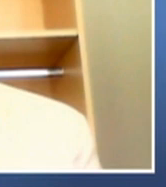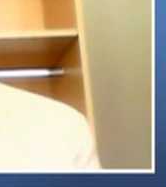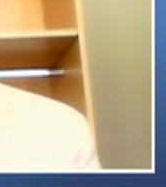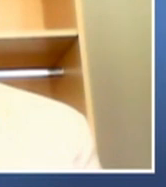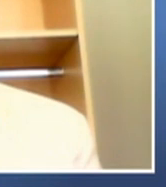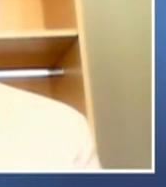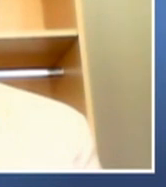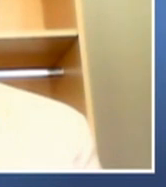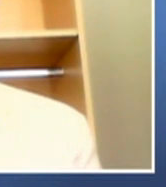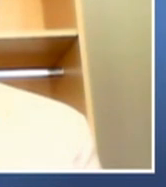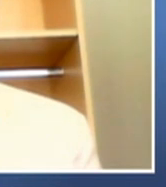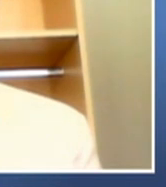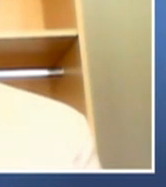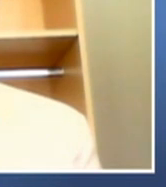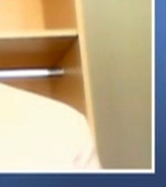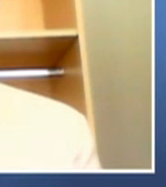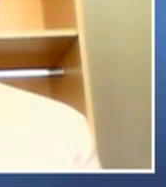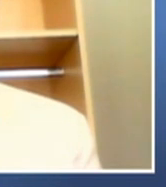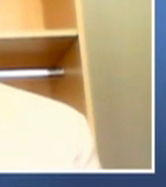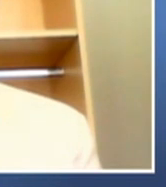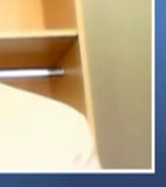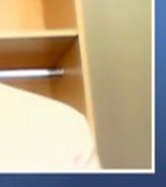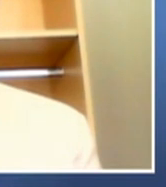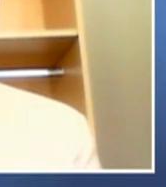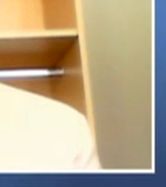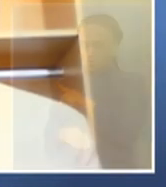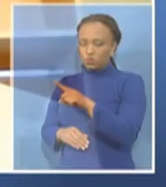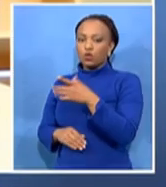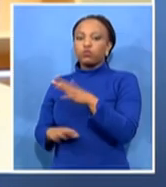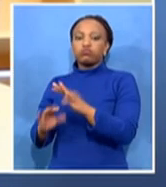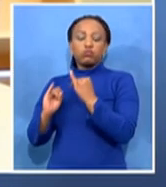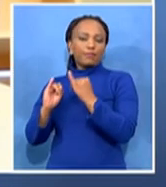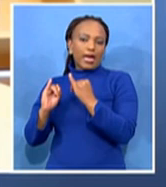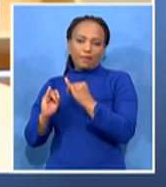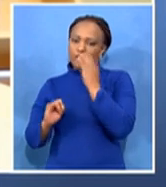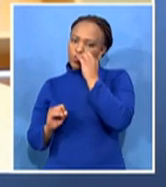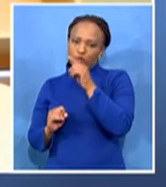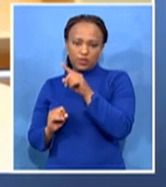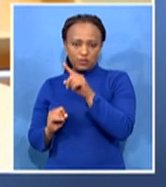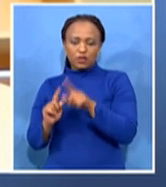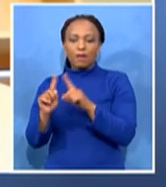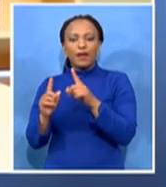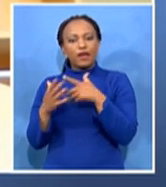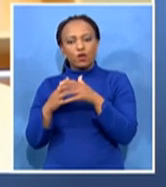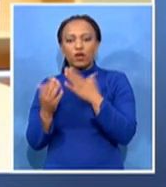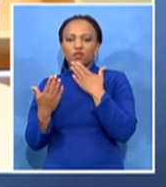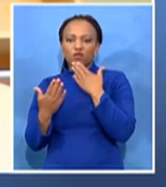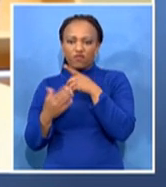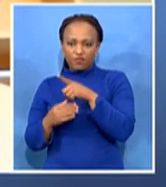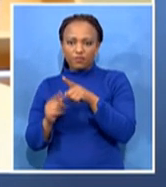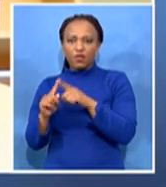of Al-Yoon P2R Limited. Bad, bad news, in fact. But anyway, thank you very much indeed for joining us using big data to try and